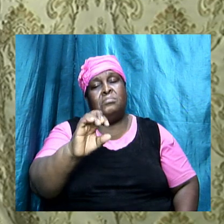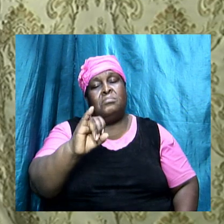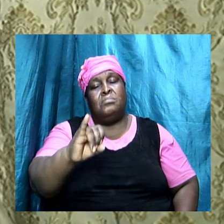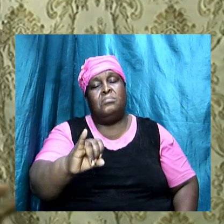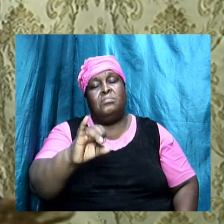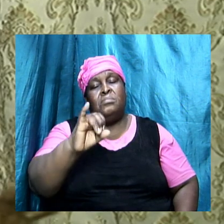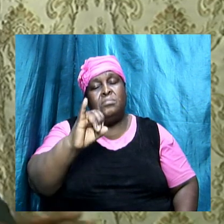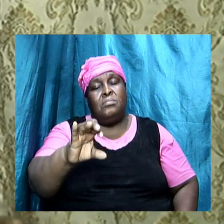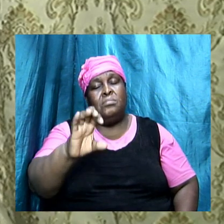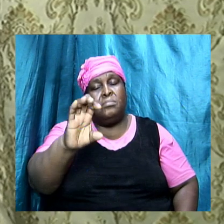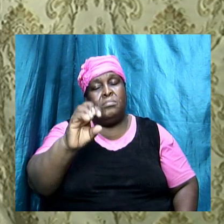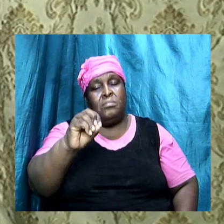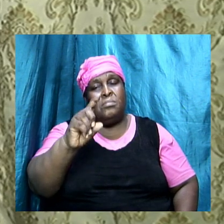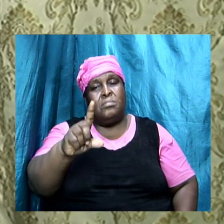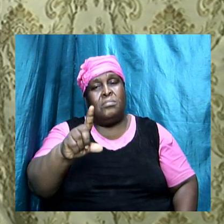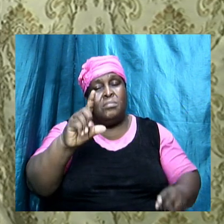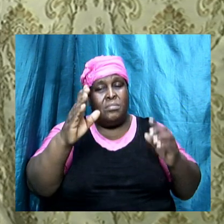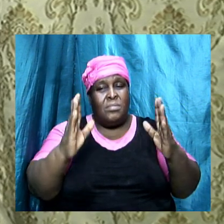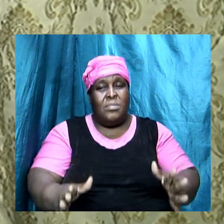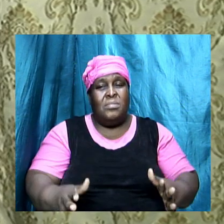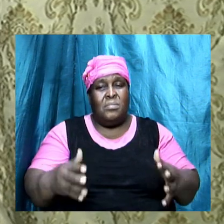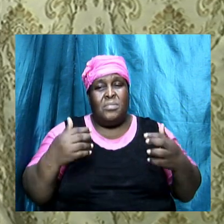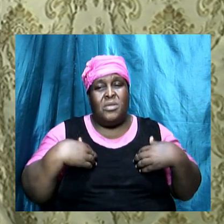the church would be more like the world